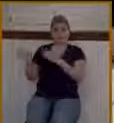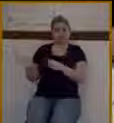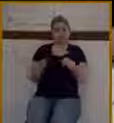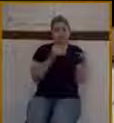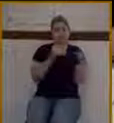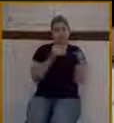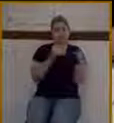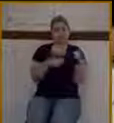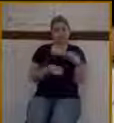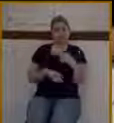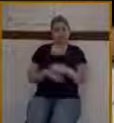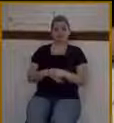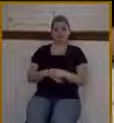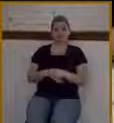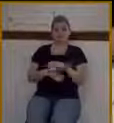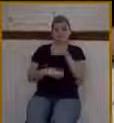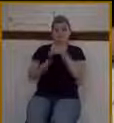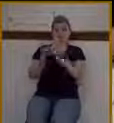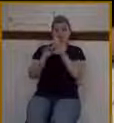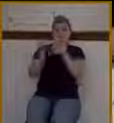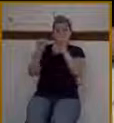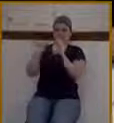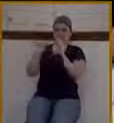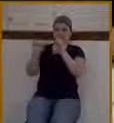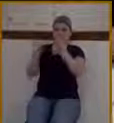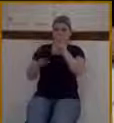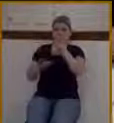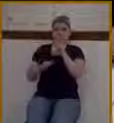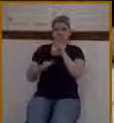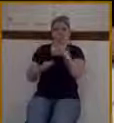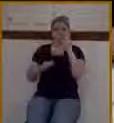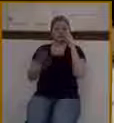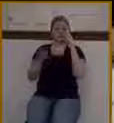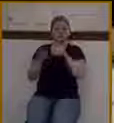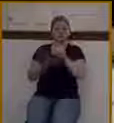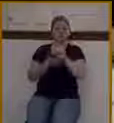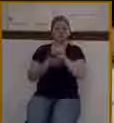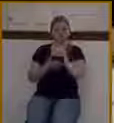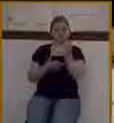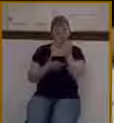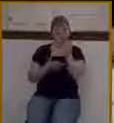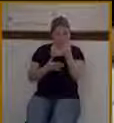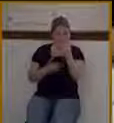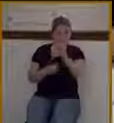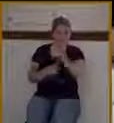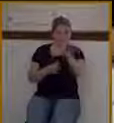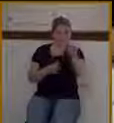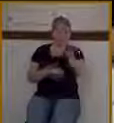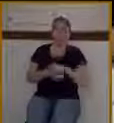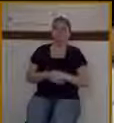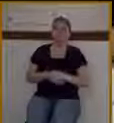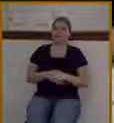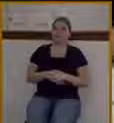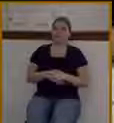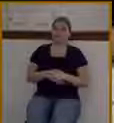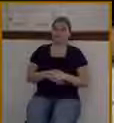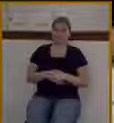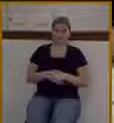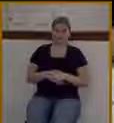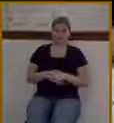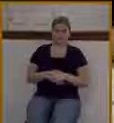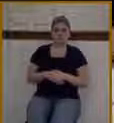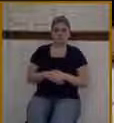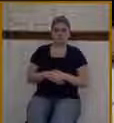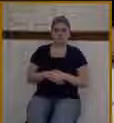he's on the Mount of Olives. Look at verse 1. And when they came nigh to Jerusalem unto Bethphage and